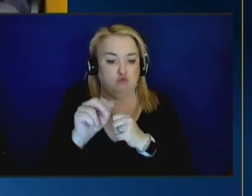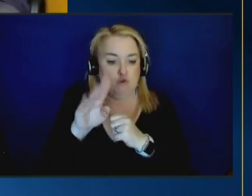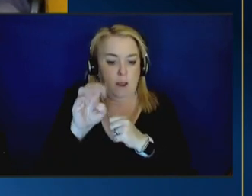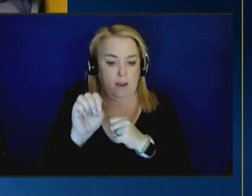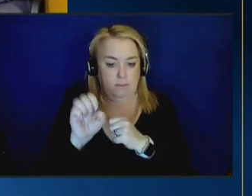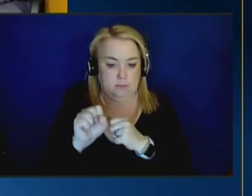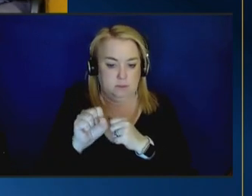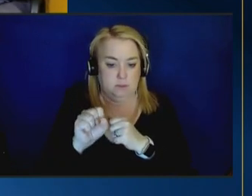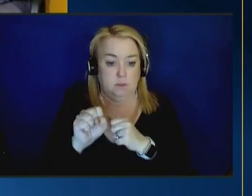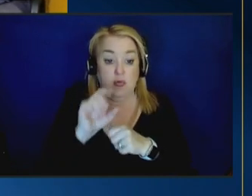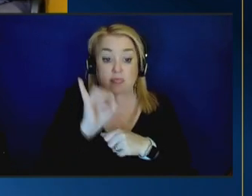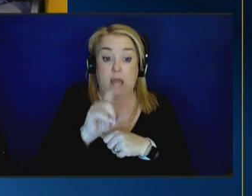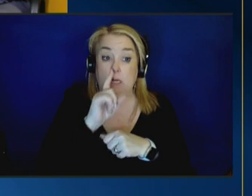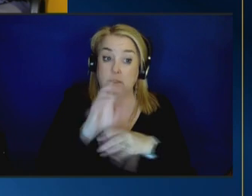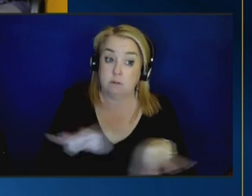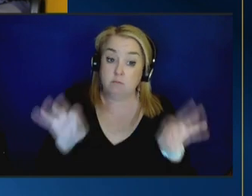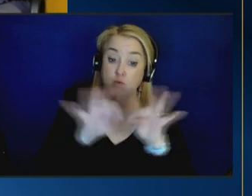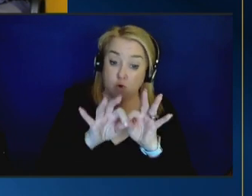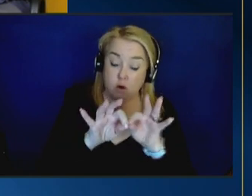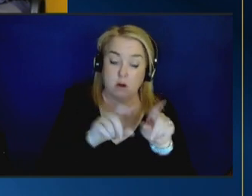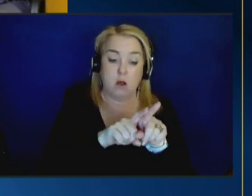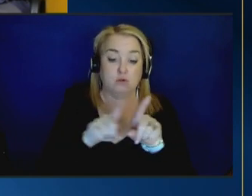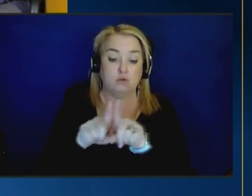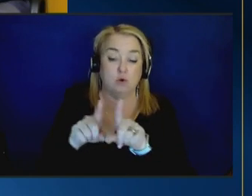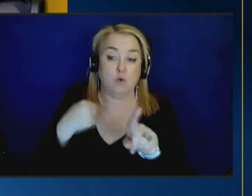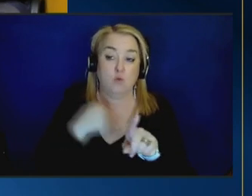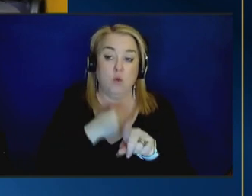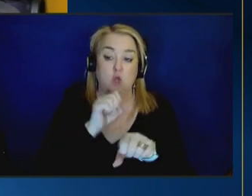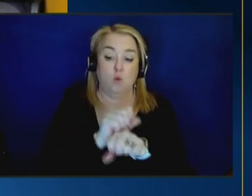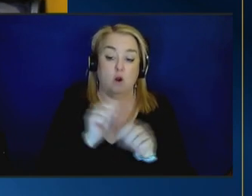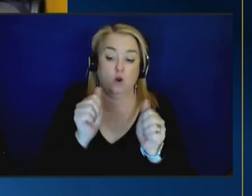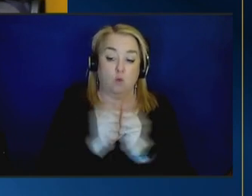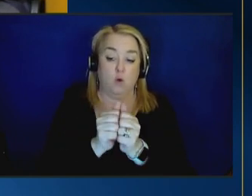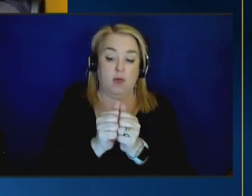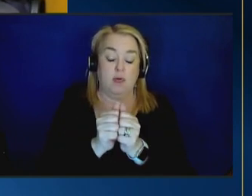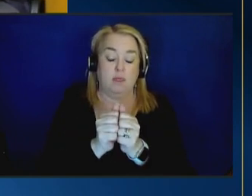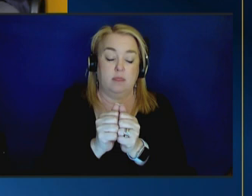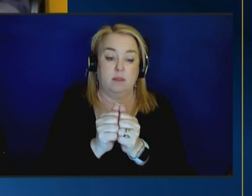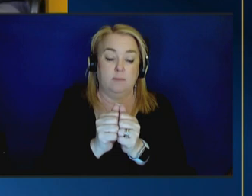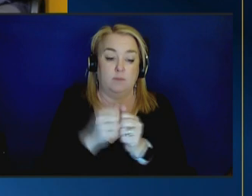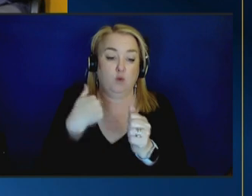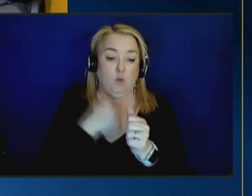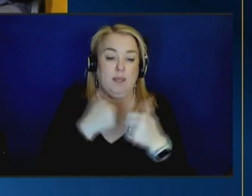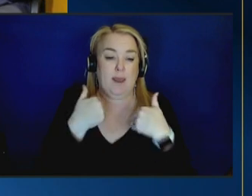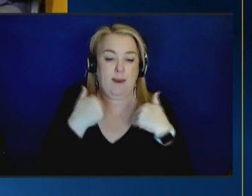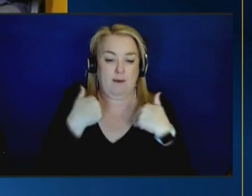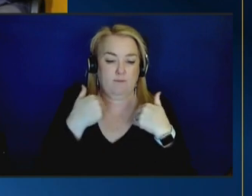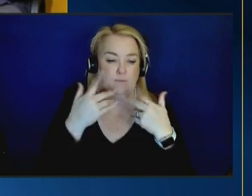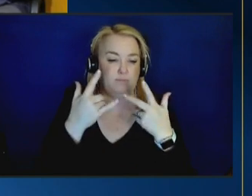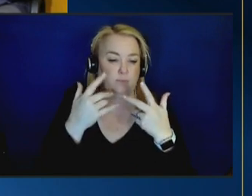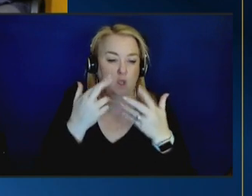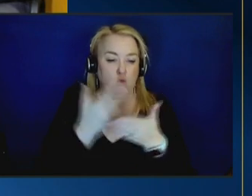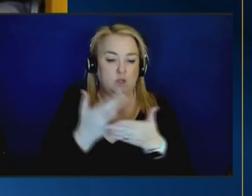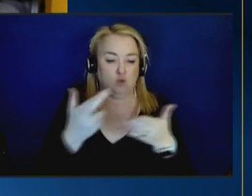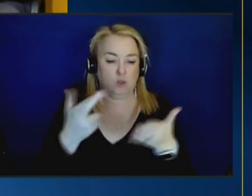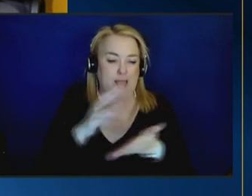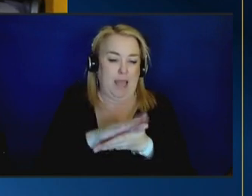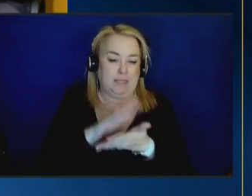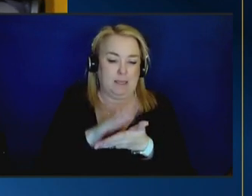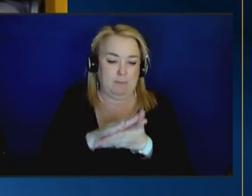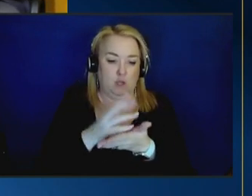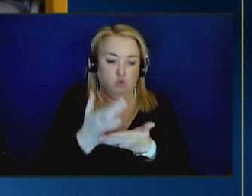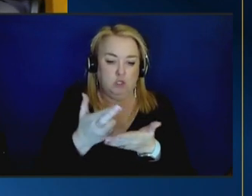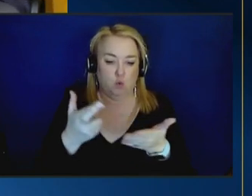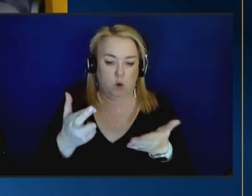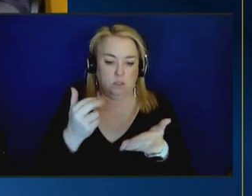been really important for us of course we also work with uh we have a professor resource or a an academic resource that we work with to to really